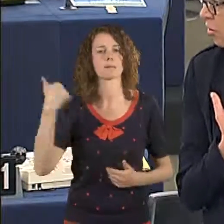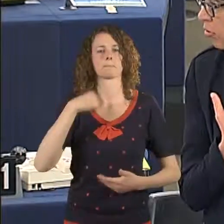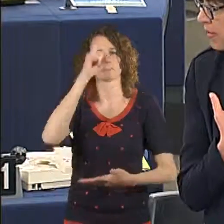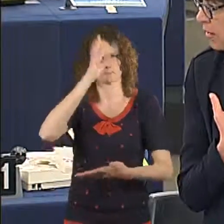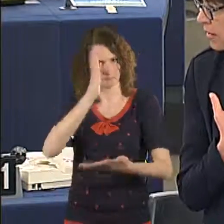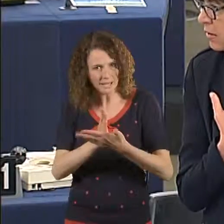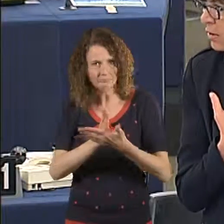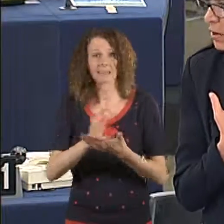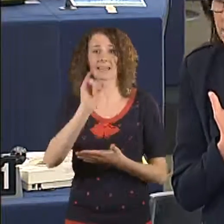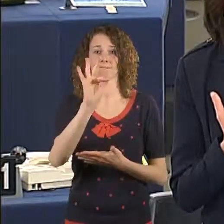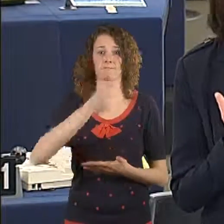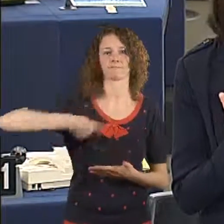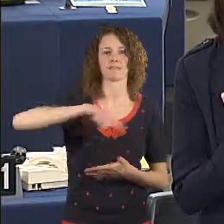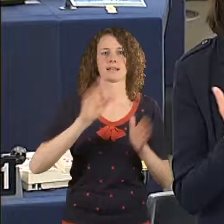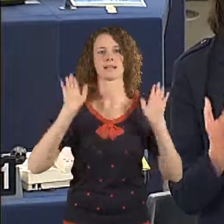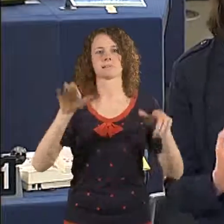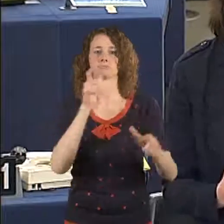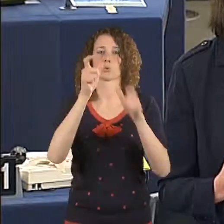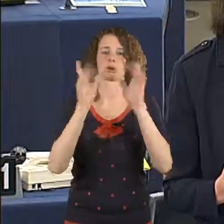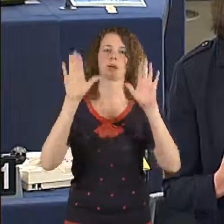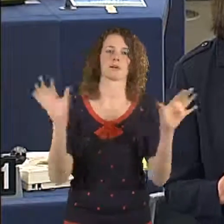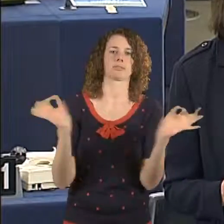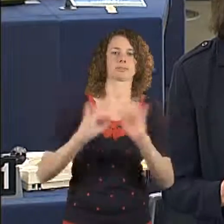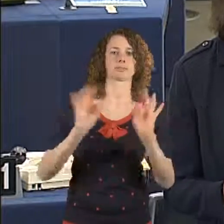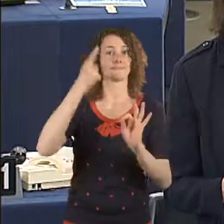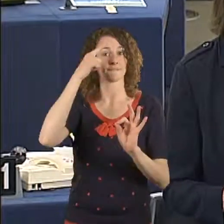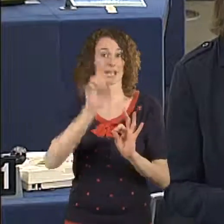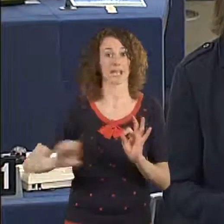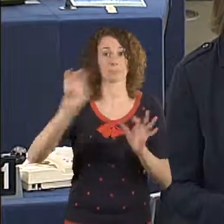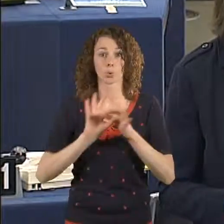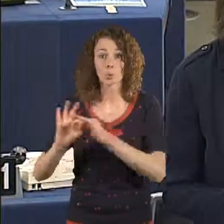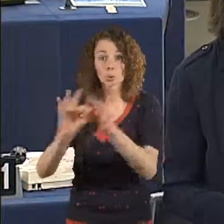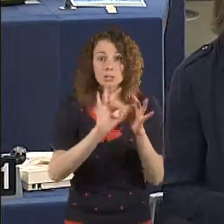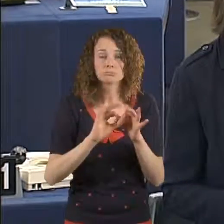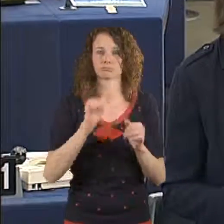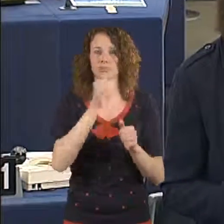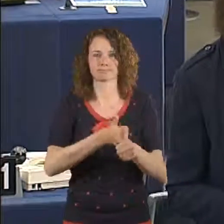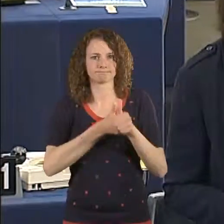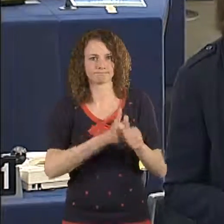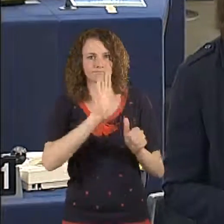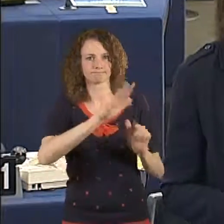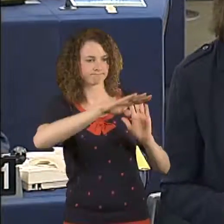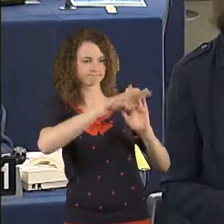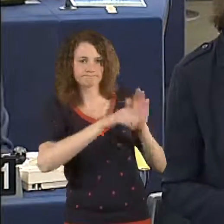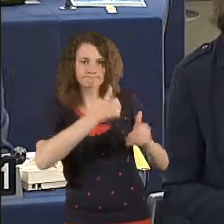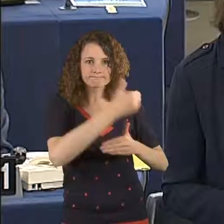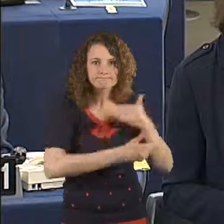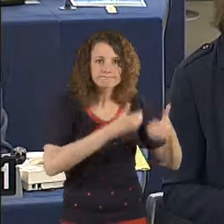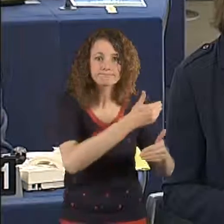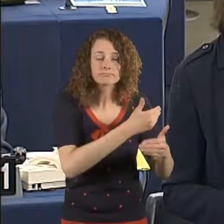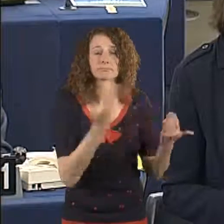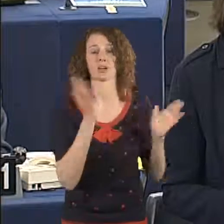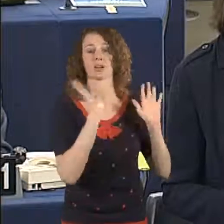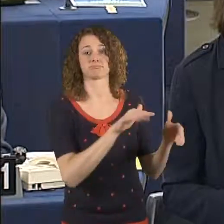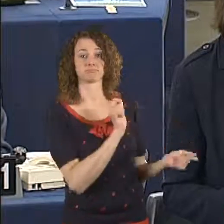I'm saying this as a German, a German and a European, because I believe that if we just make